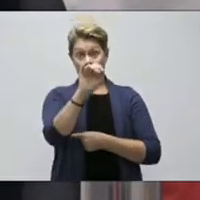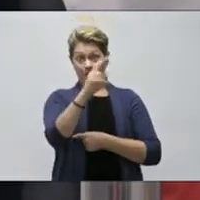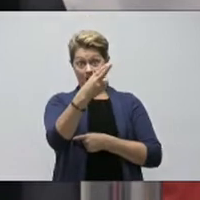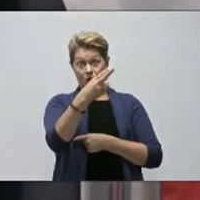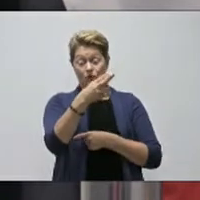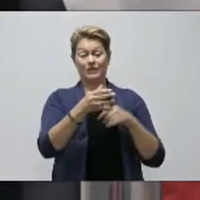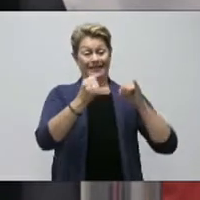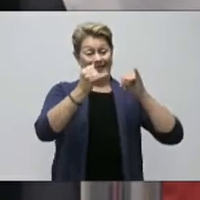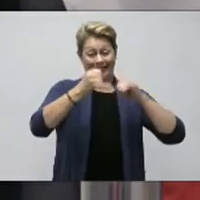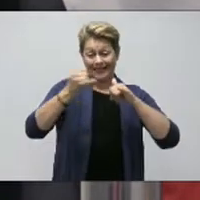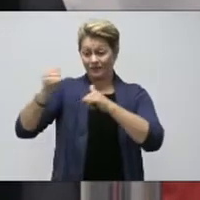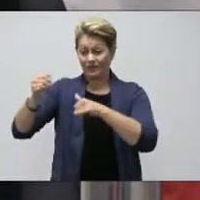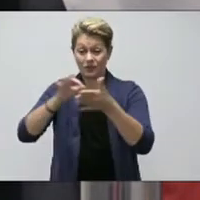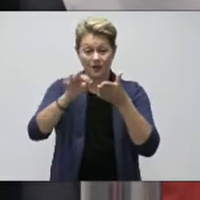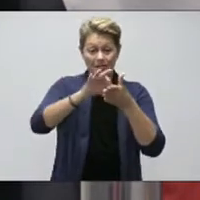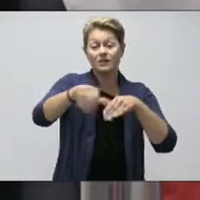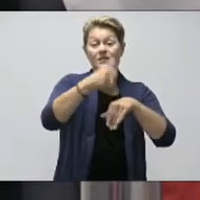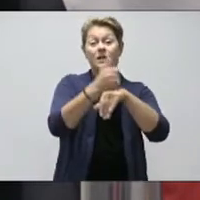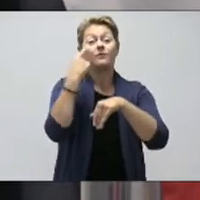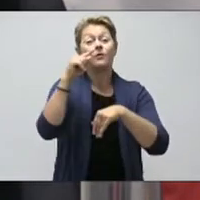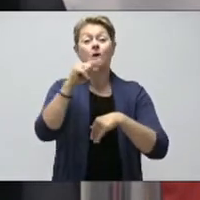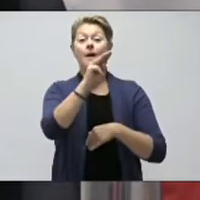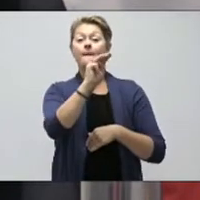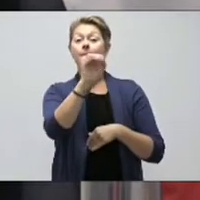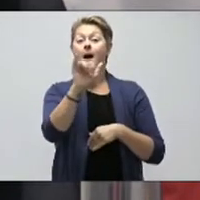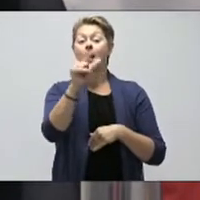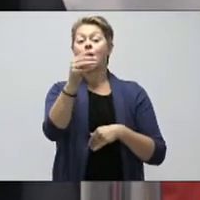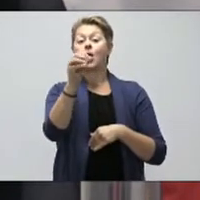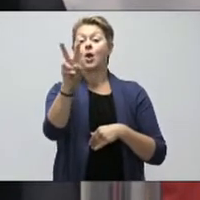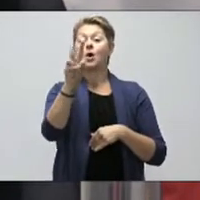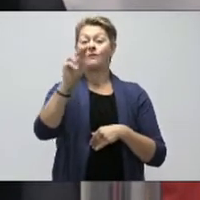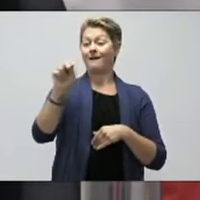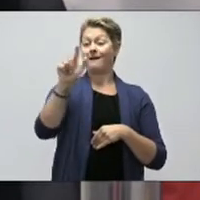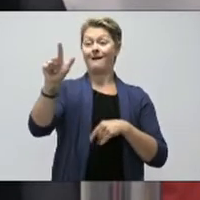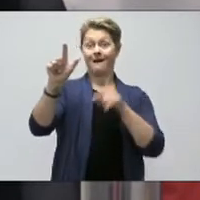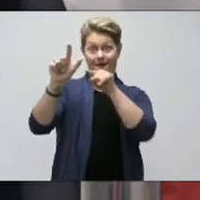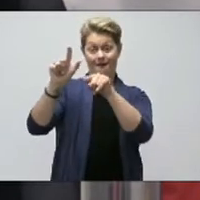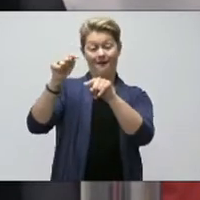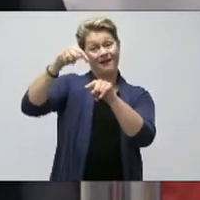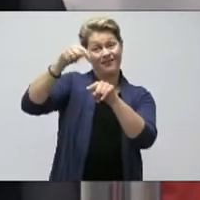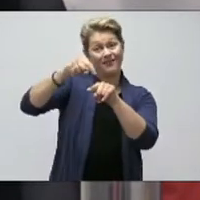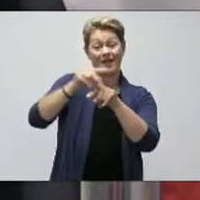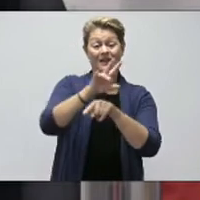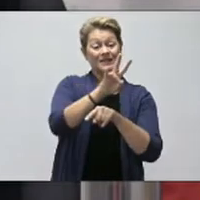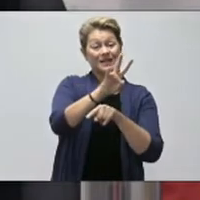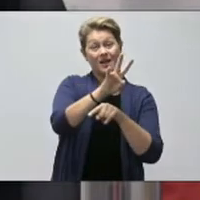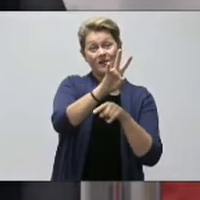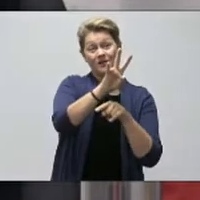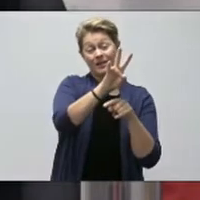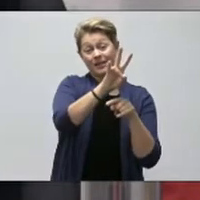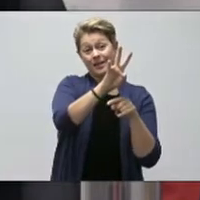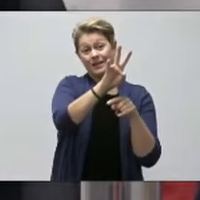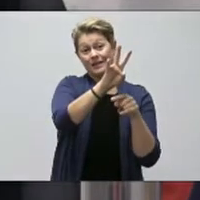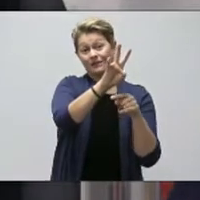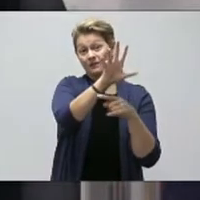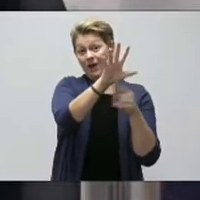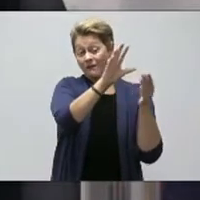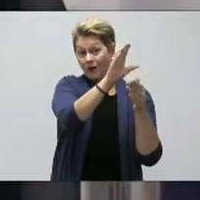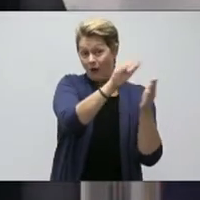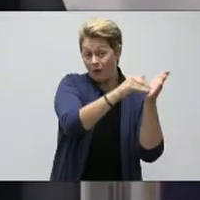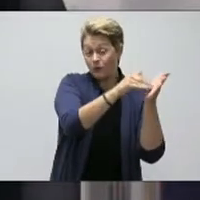accounts set up on MyGovNL have skyrocketed from 7,500 to more than 96,000.